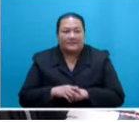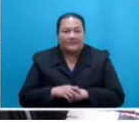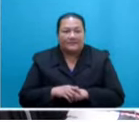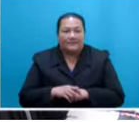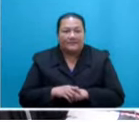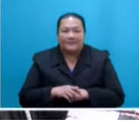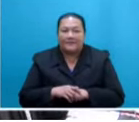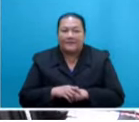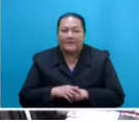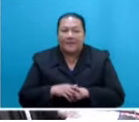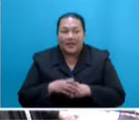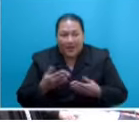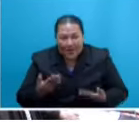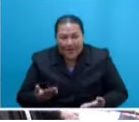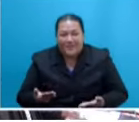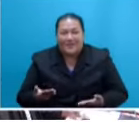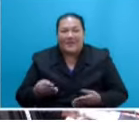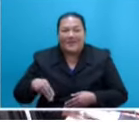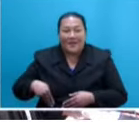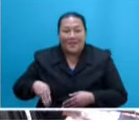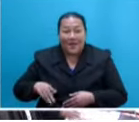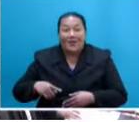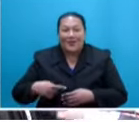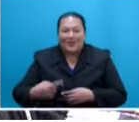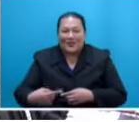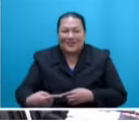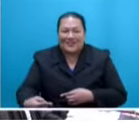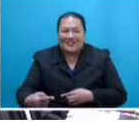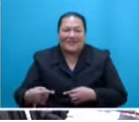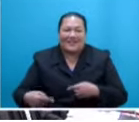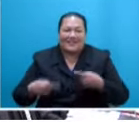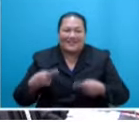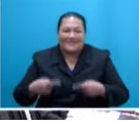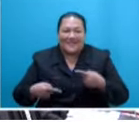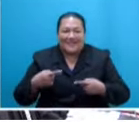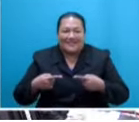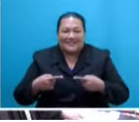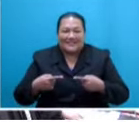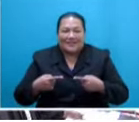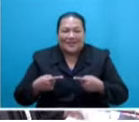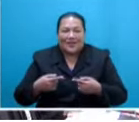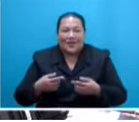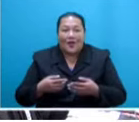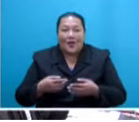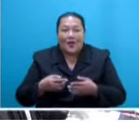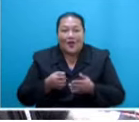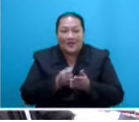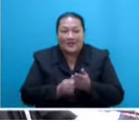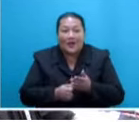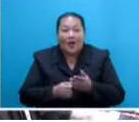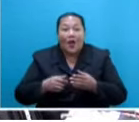Honourable members, we will continue with the debate on His Excellency's, the